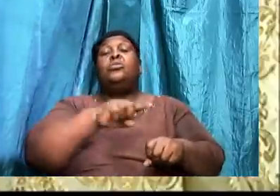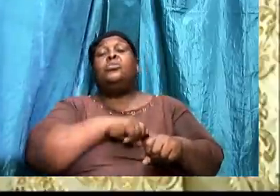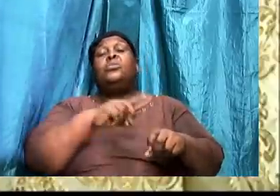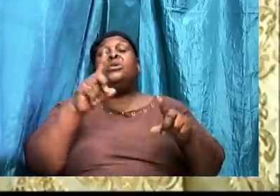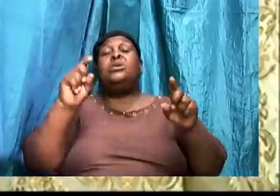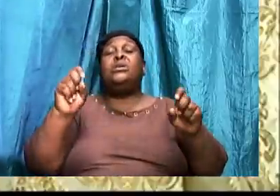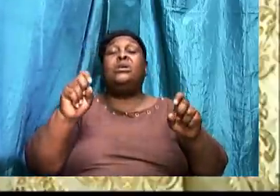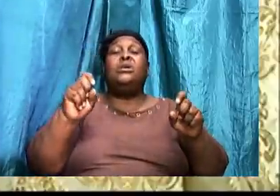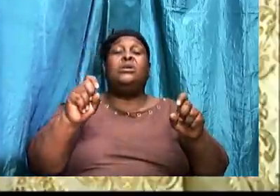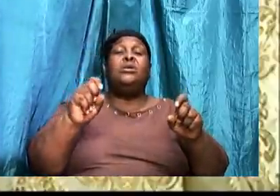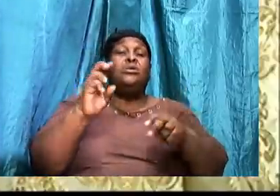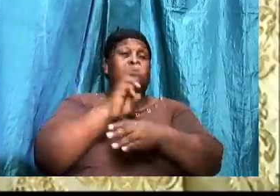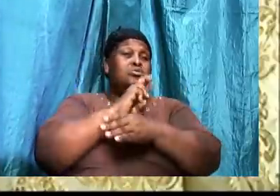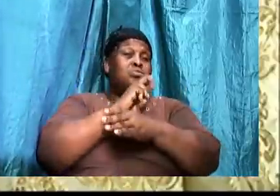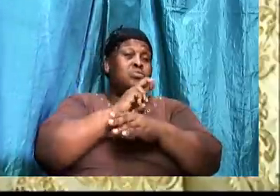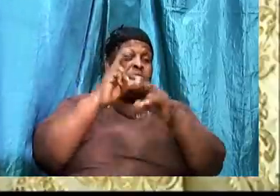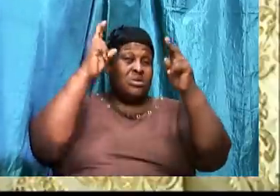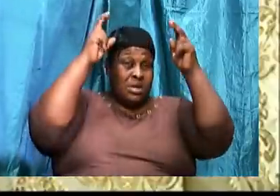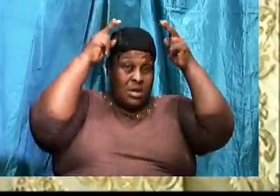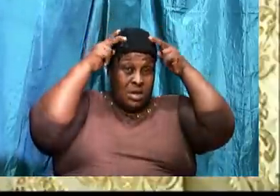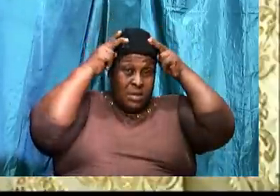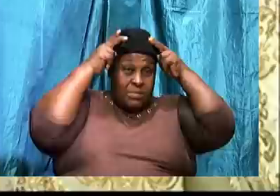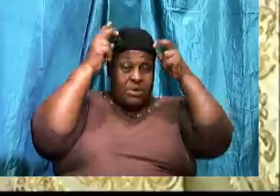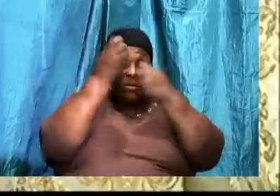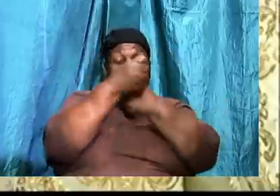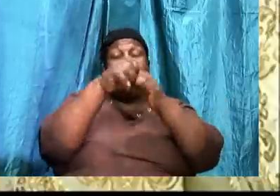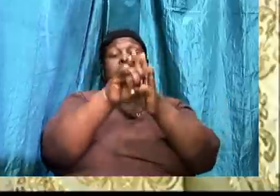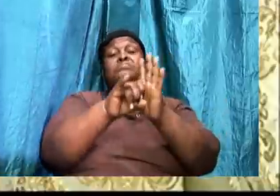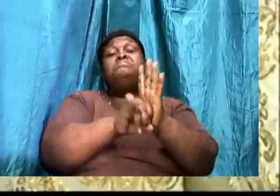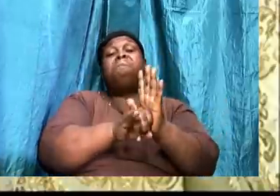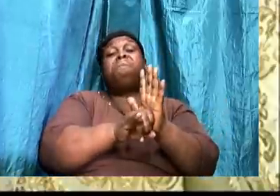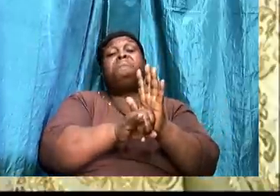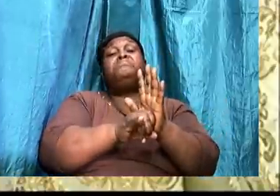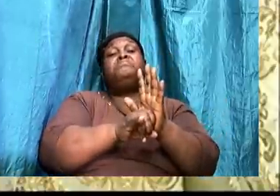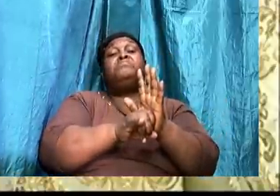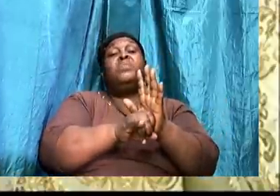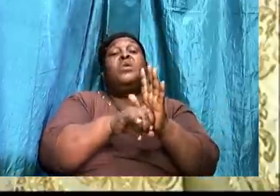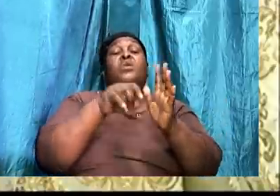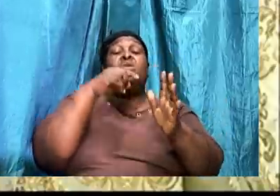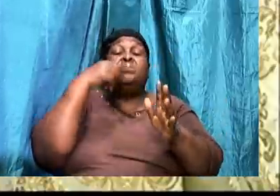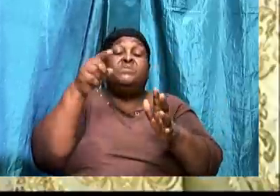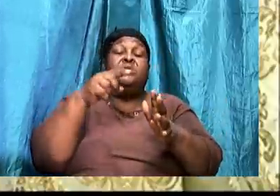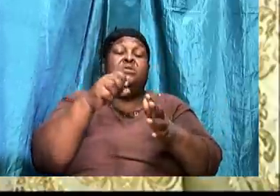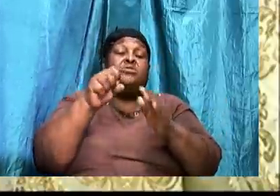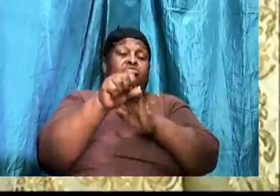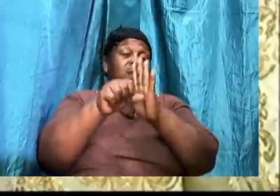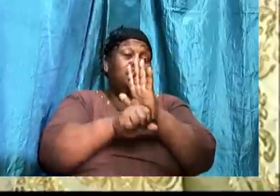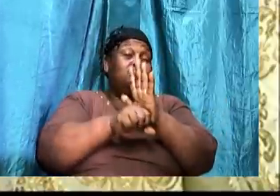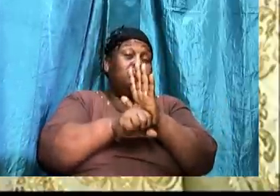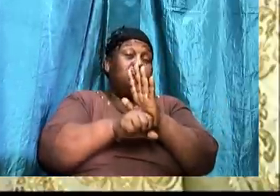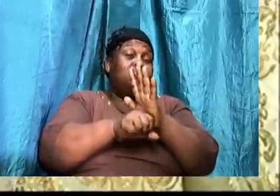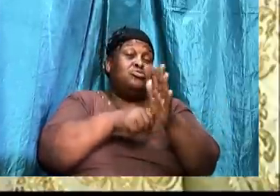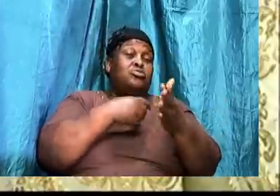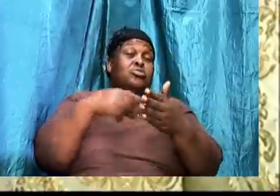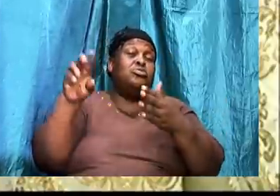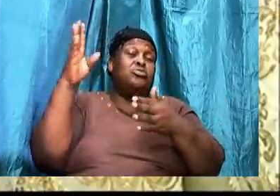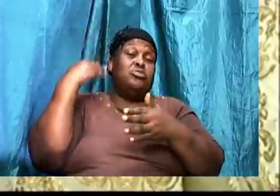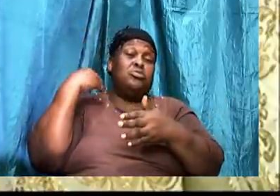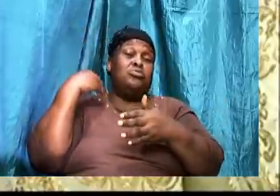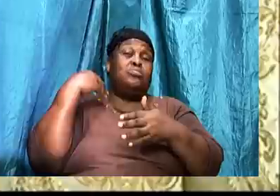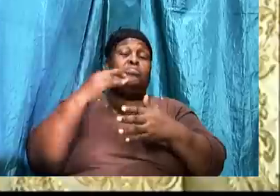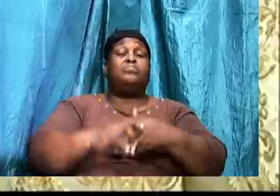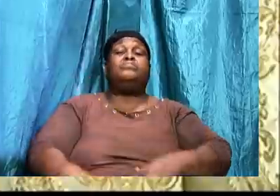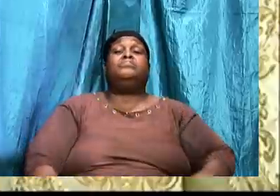salvation. And we quoted the scripture last week. 1 Corinthians 5 verses 19.